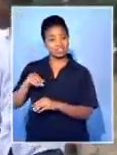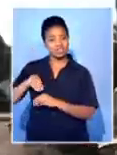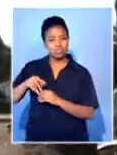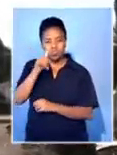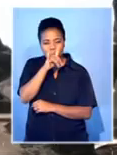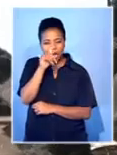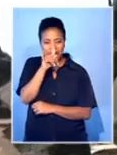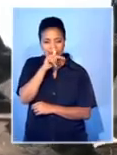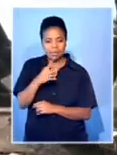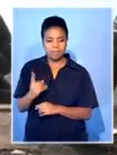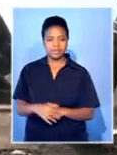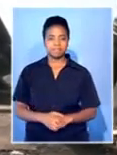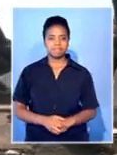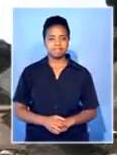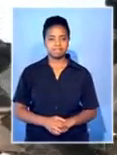humanity.